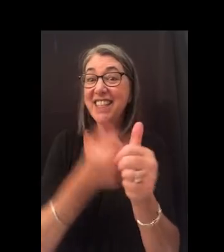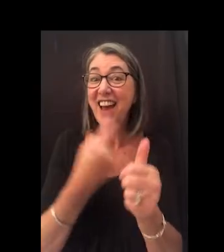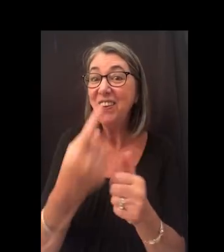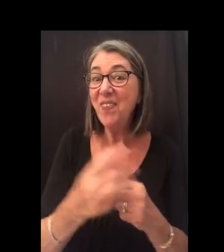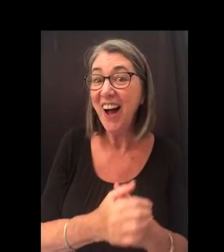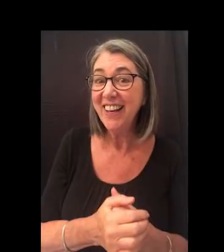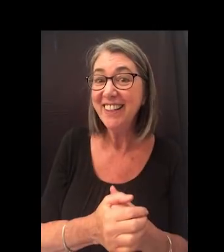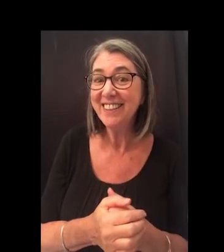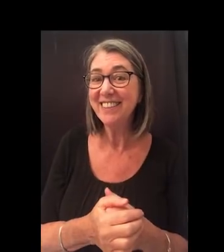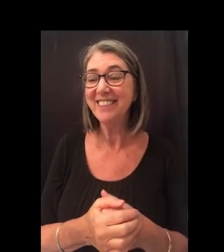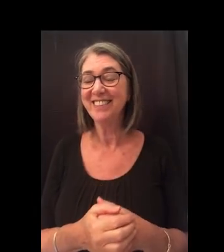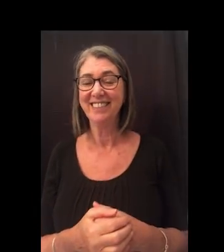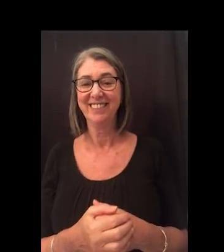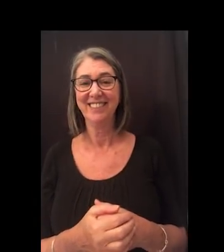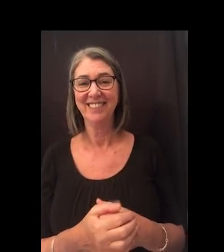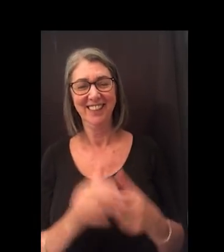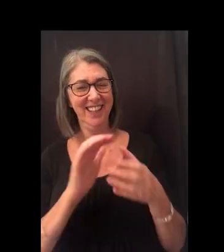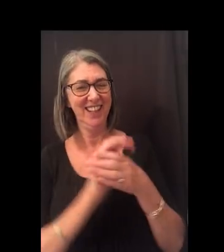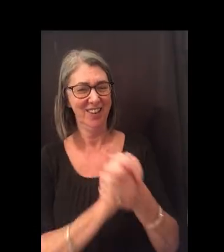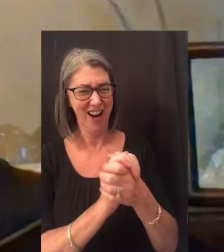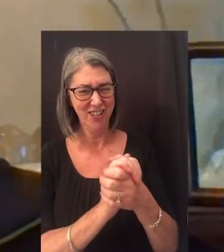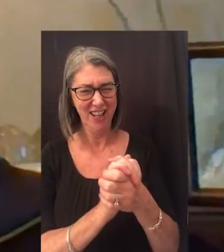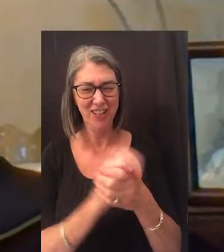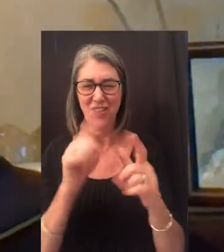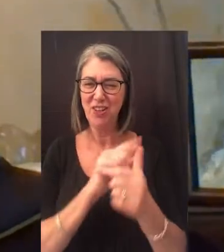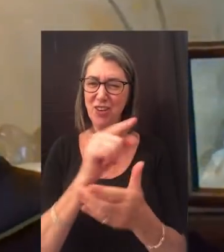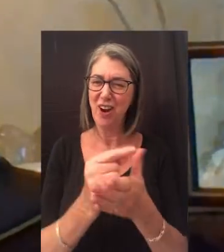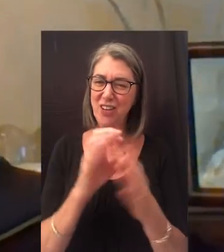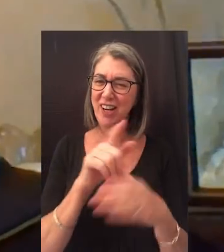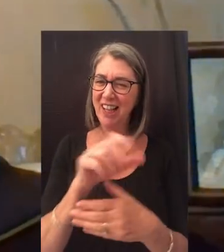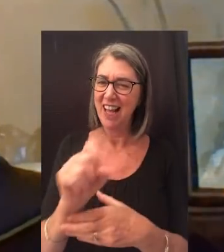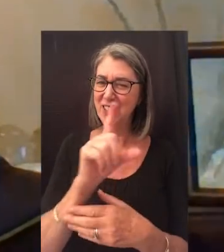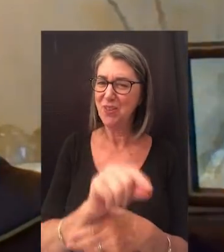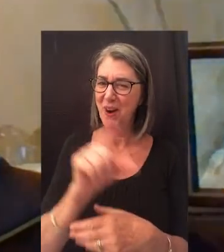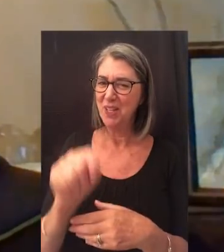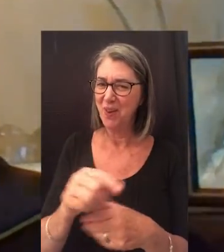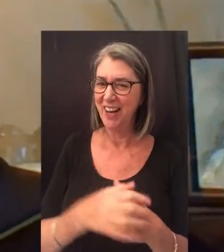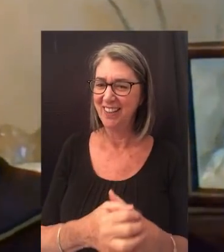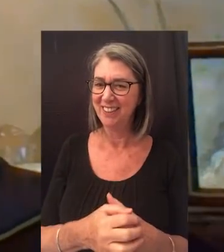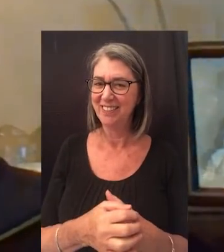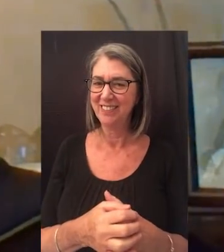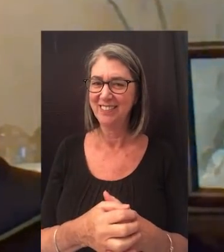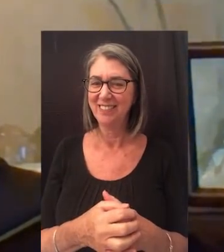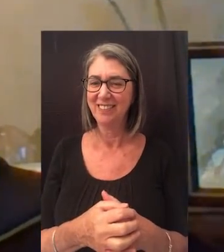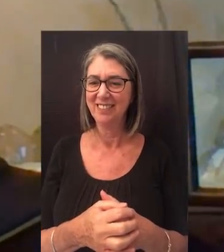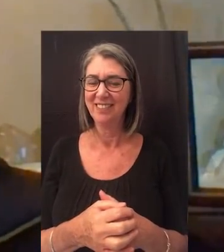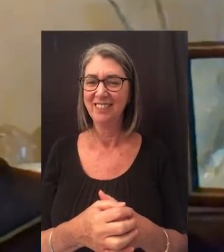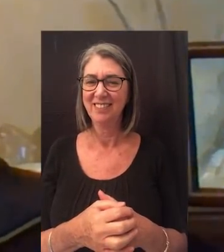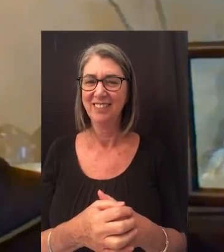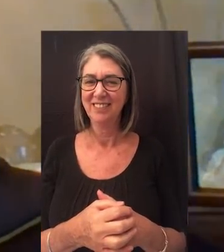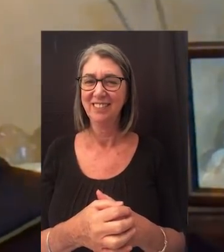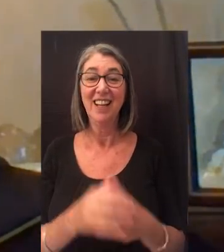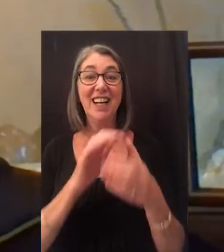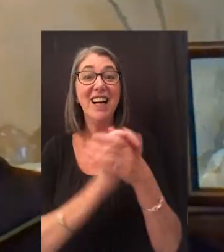Congratulations everyone. Congratulations to the graduating class of 2020.